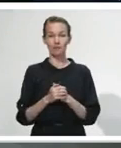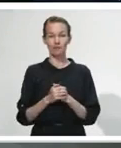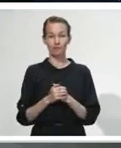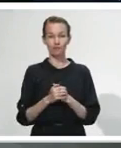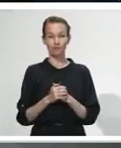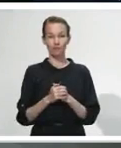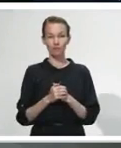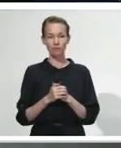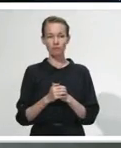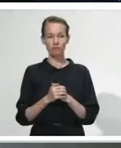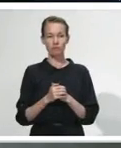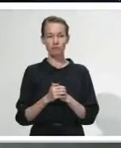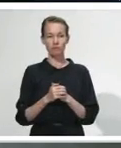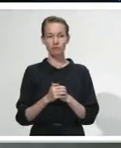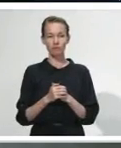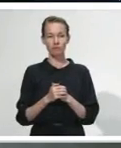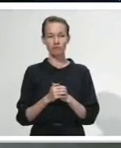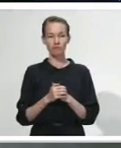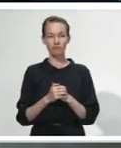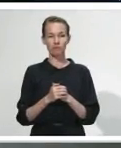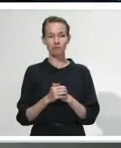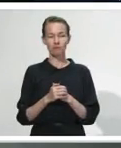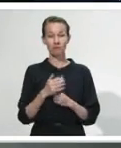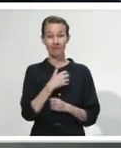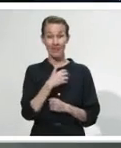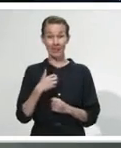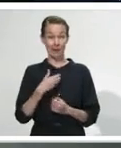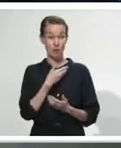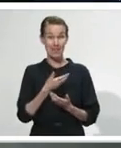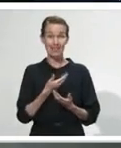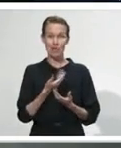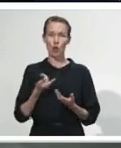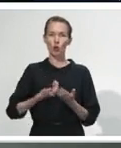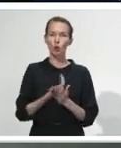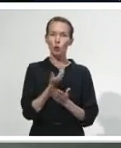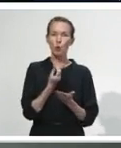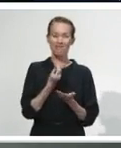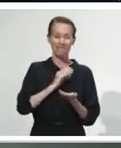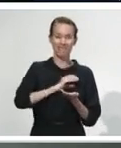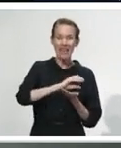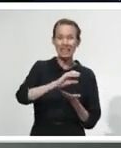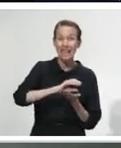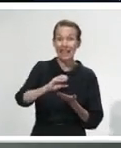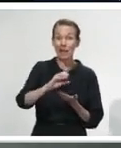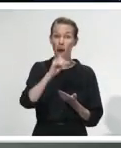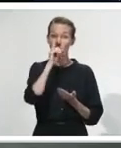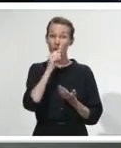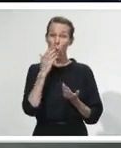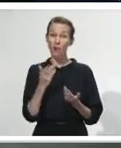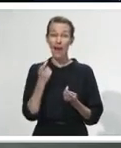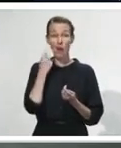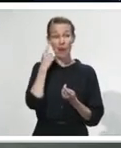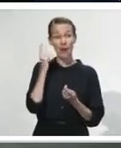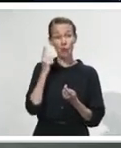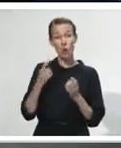billions of dollars into subsidies and packages, is this something that the Government could look at on a short-term basis, bringing those essential workers'